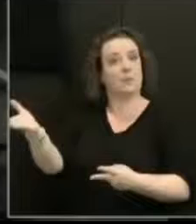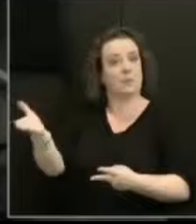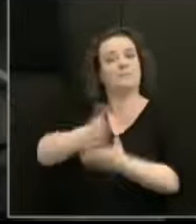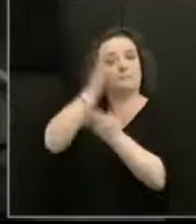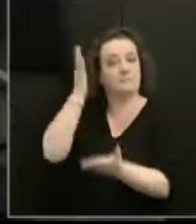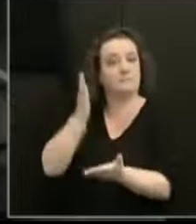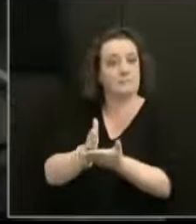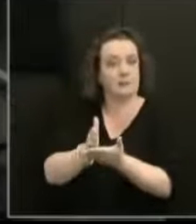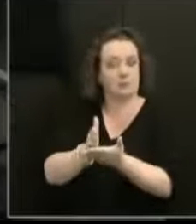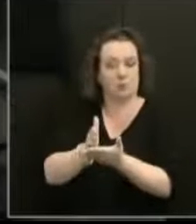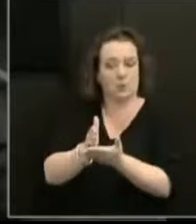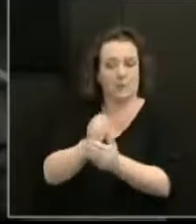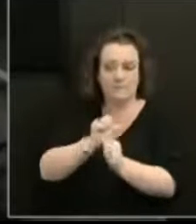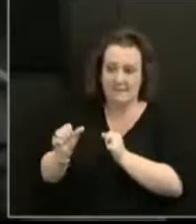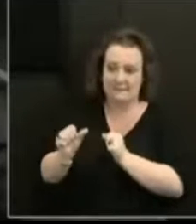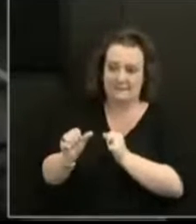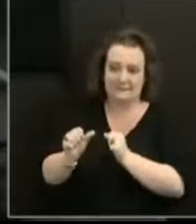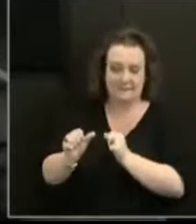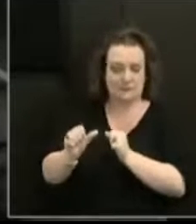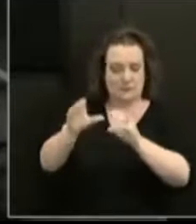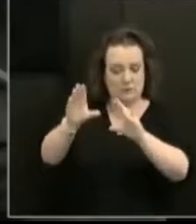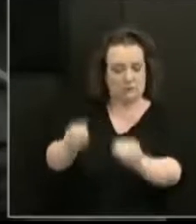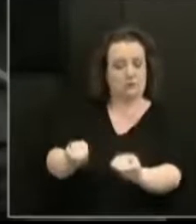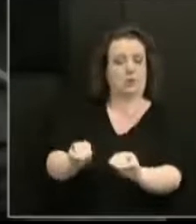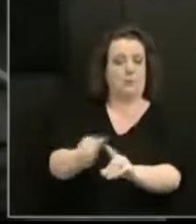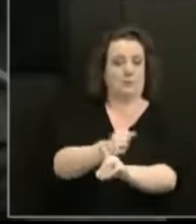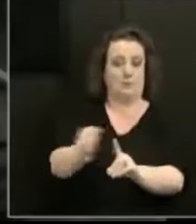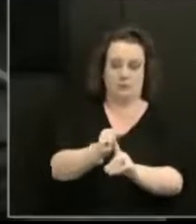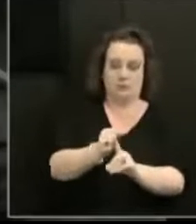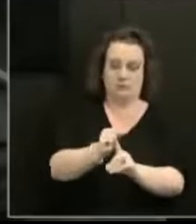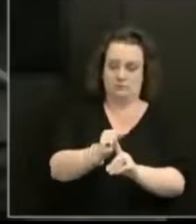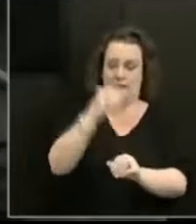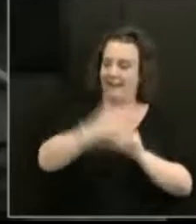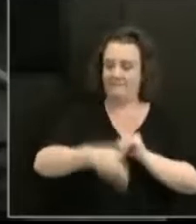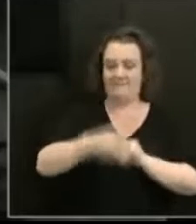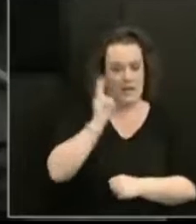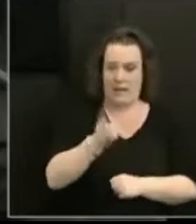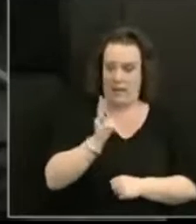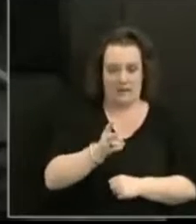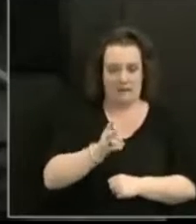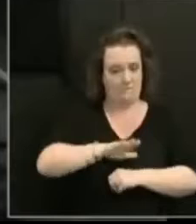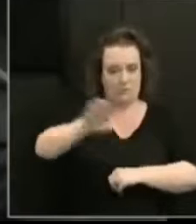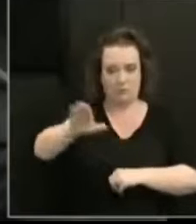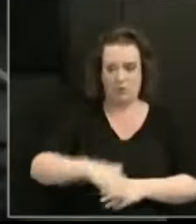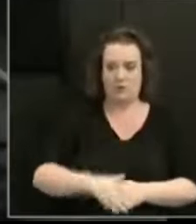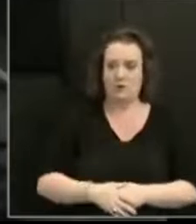ensure that these things cease and will no longer again be part of our future.